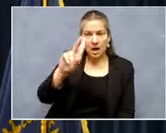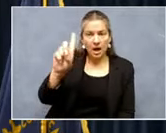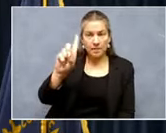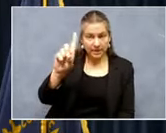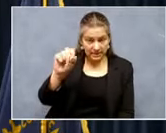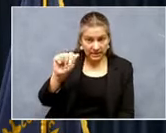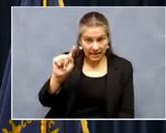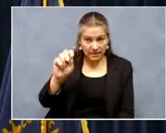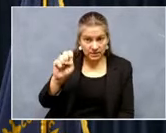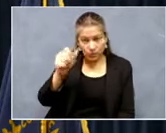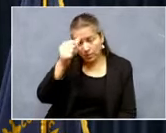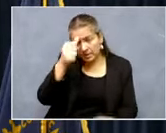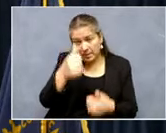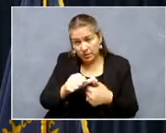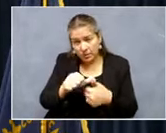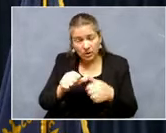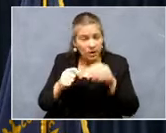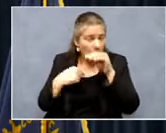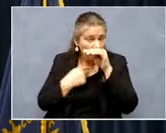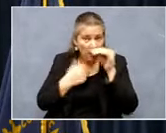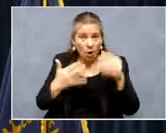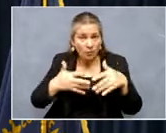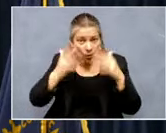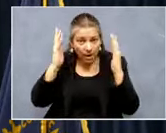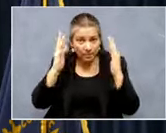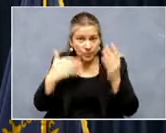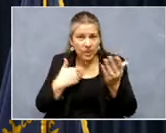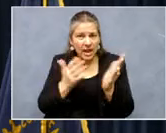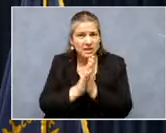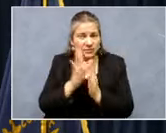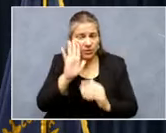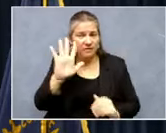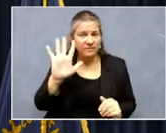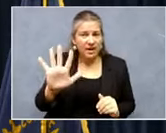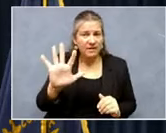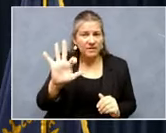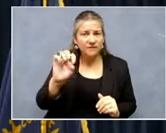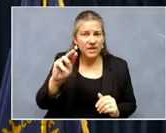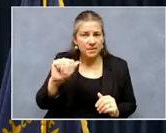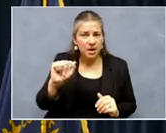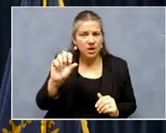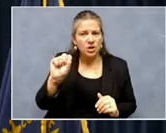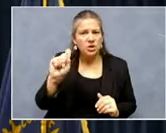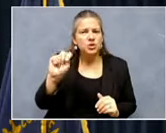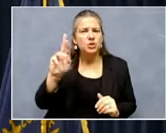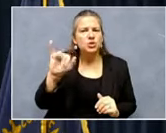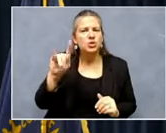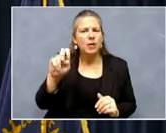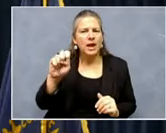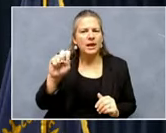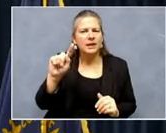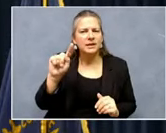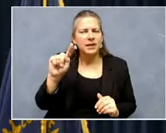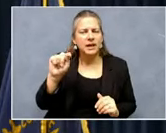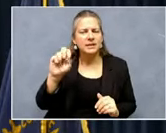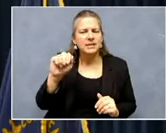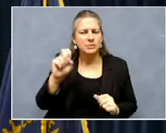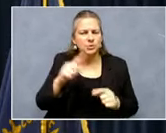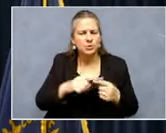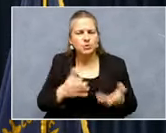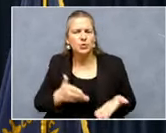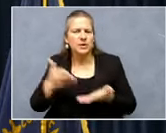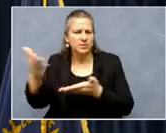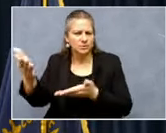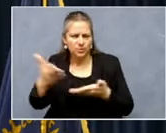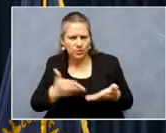remember when we were getting overwhelmed, we requested five FEMA EMS strike teams to help transfer and transport COVID-19 patients.